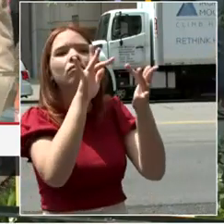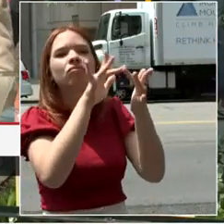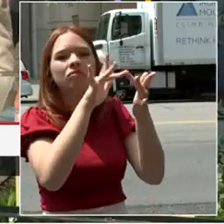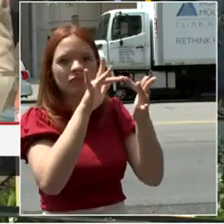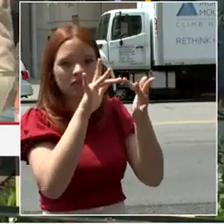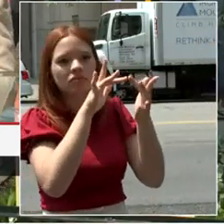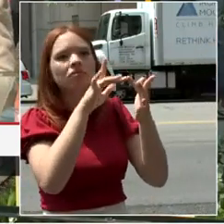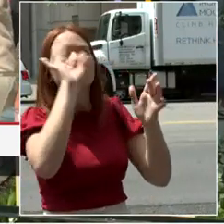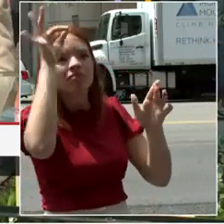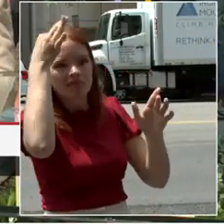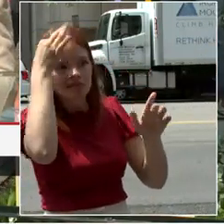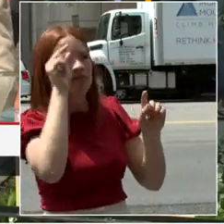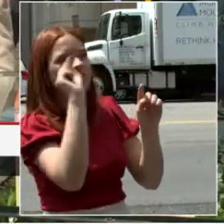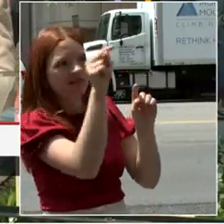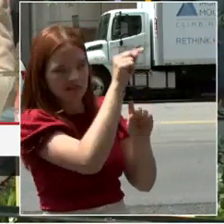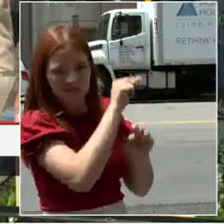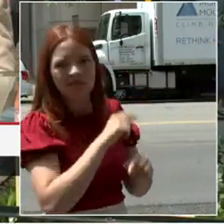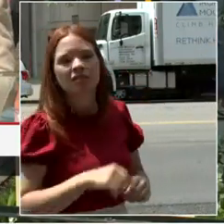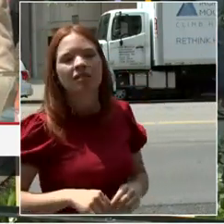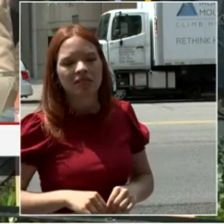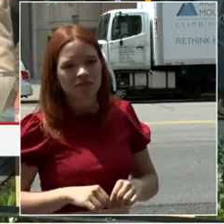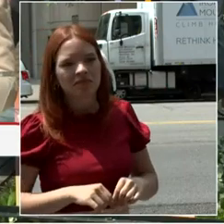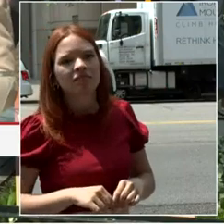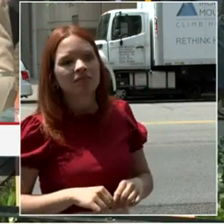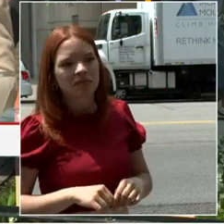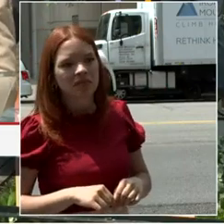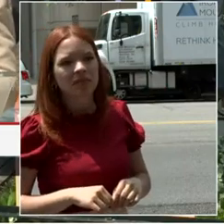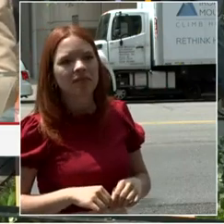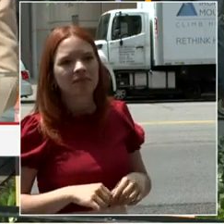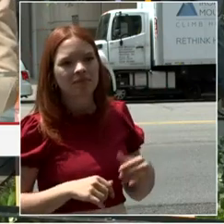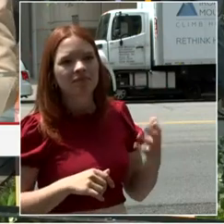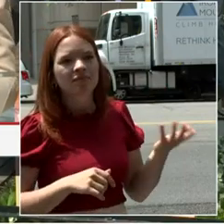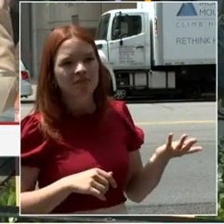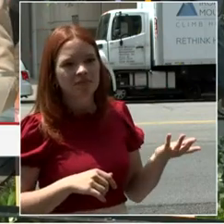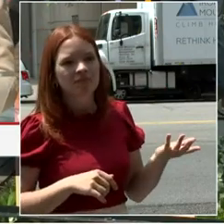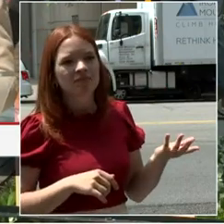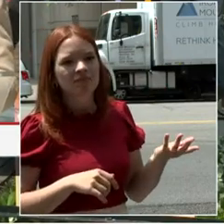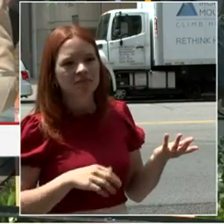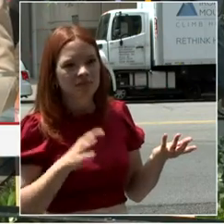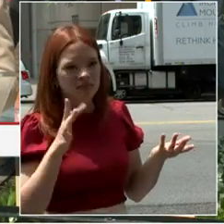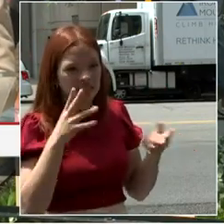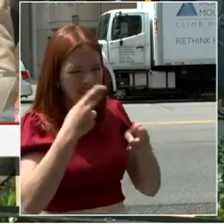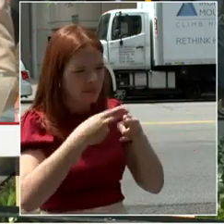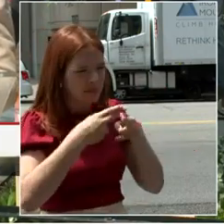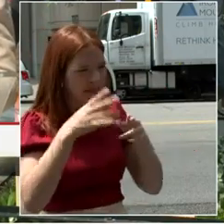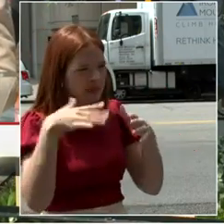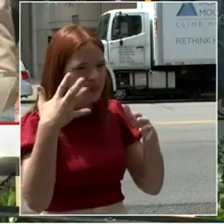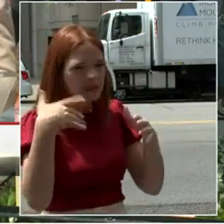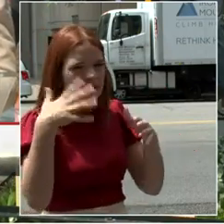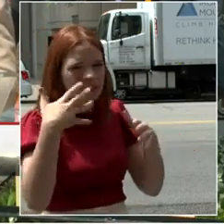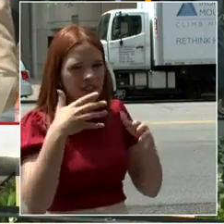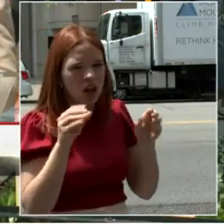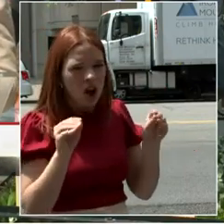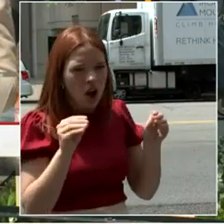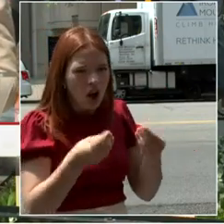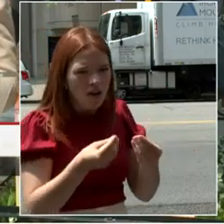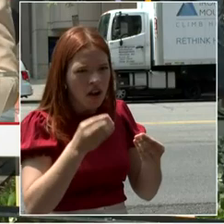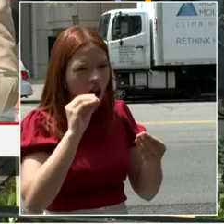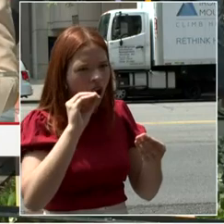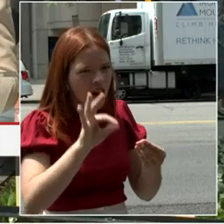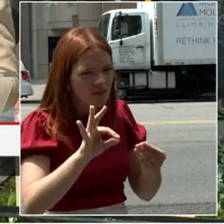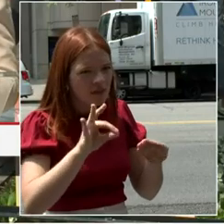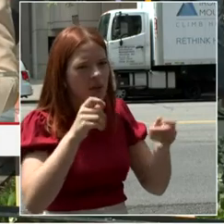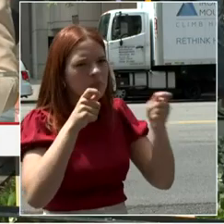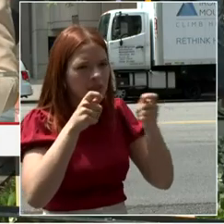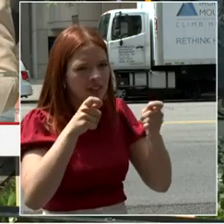OMB, Office of Management and Budget has issued to the agencies. We